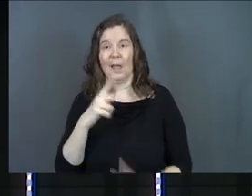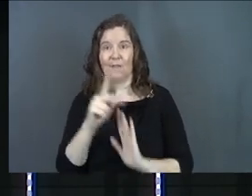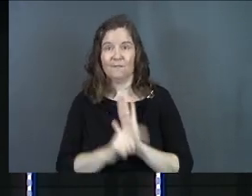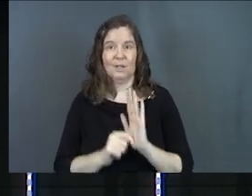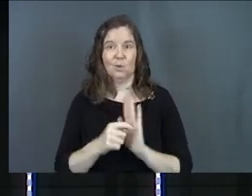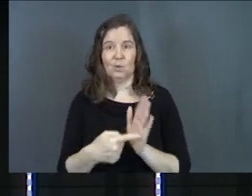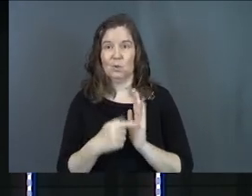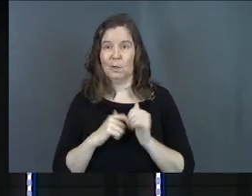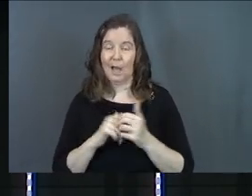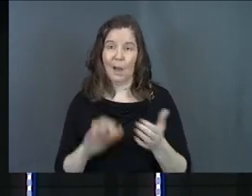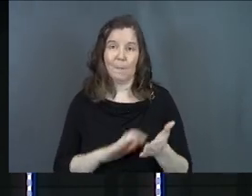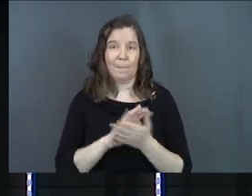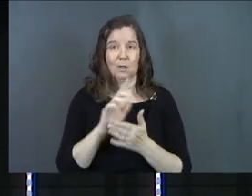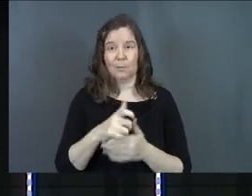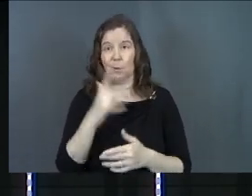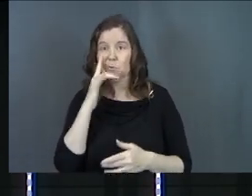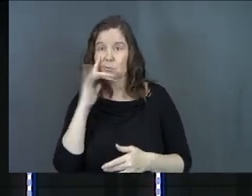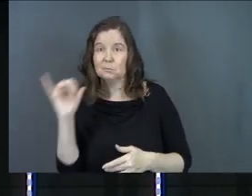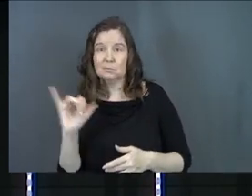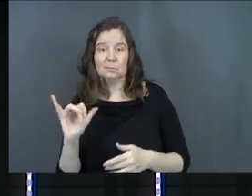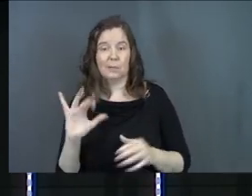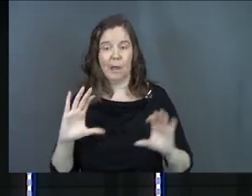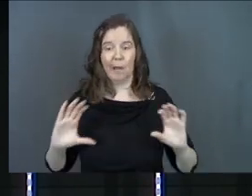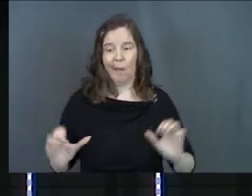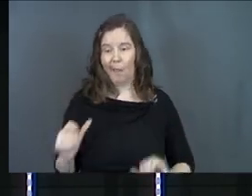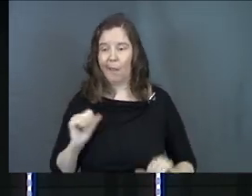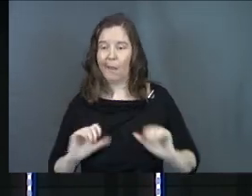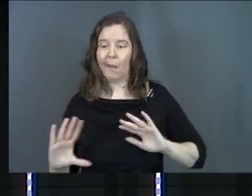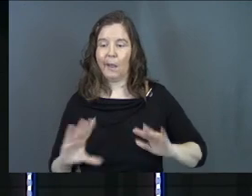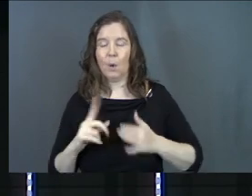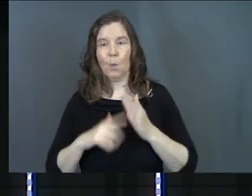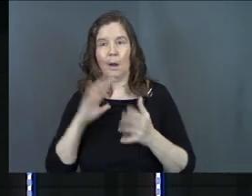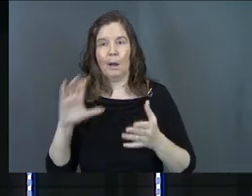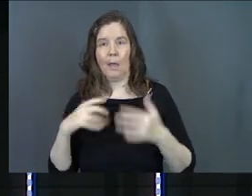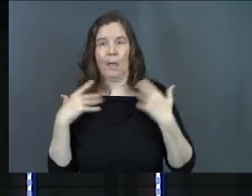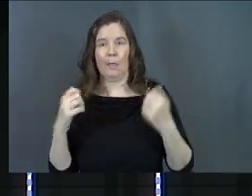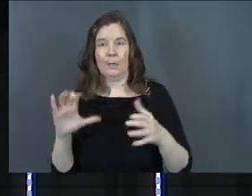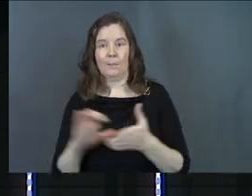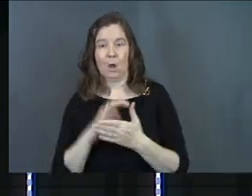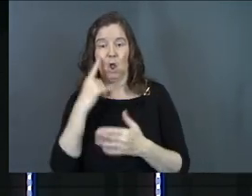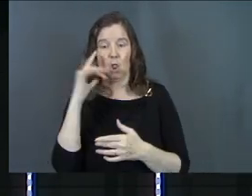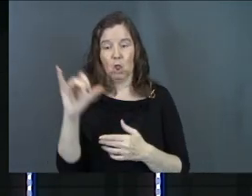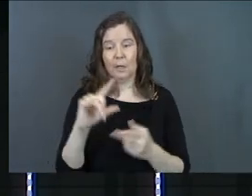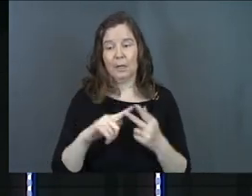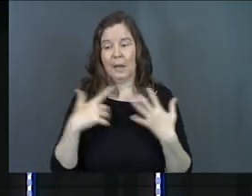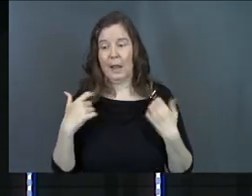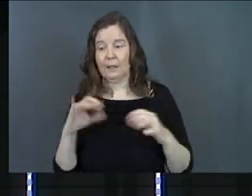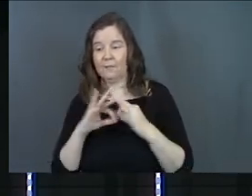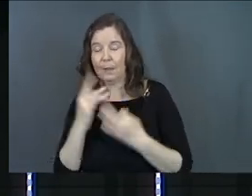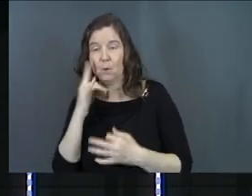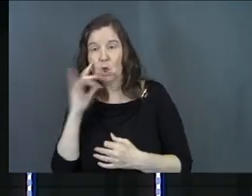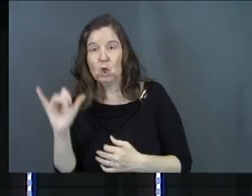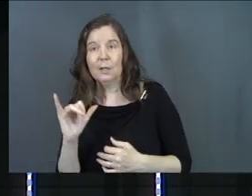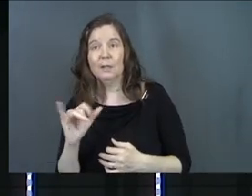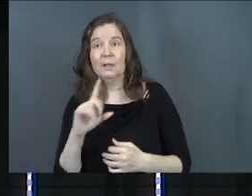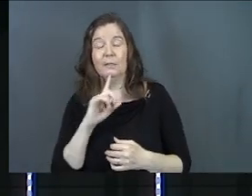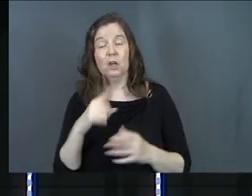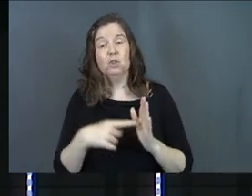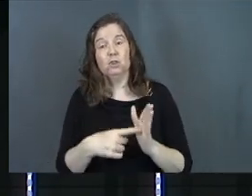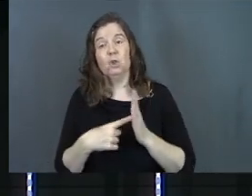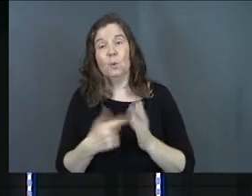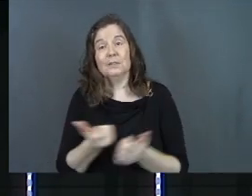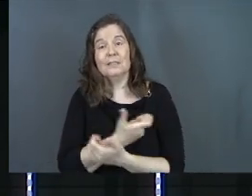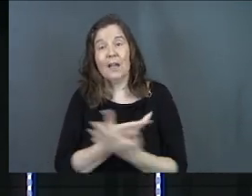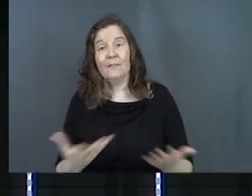got videos that are showing us how marriages are supposed to act and what healthy marriage looks like and what healthy family looks like. They're